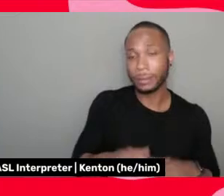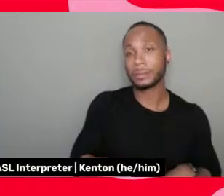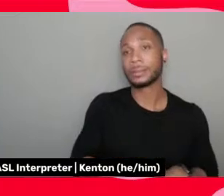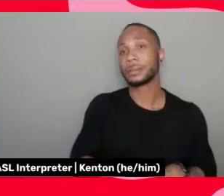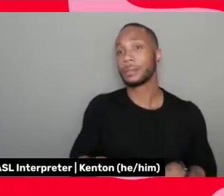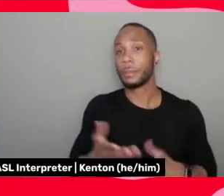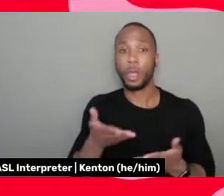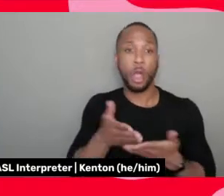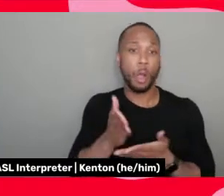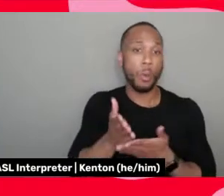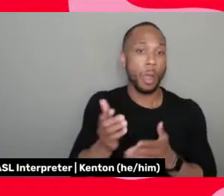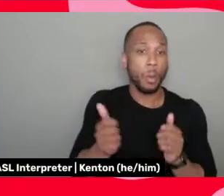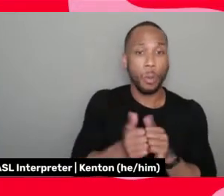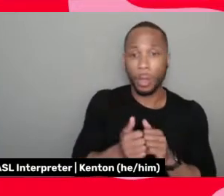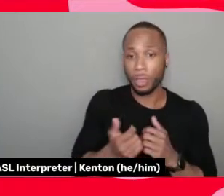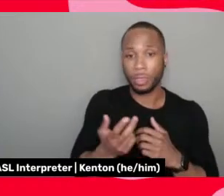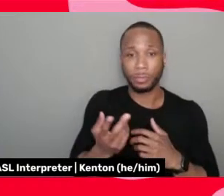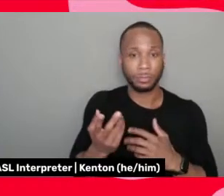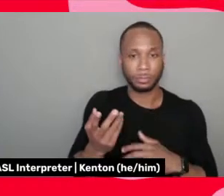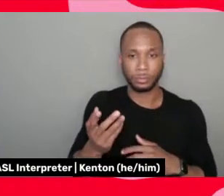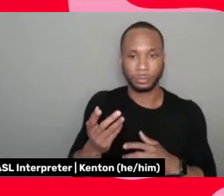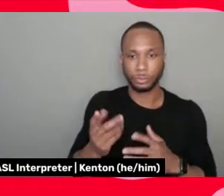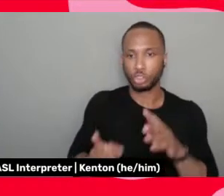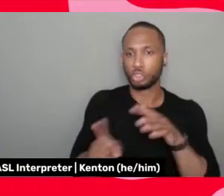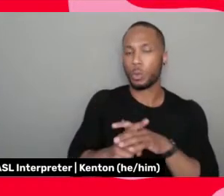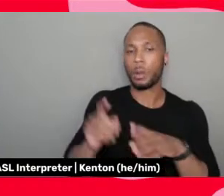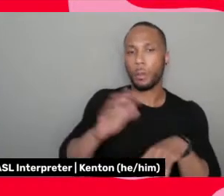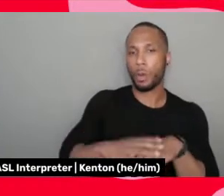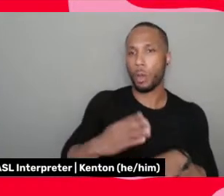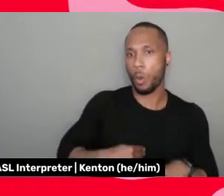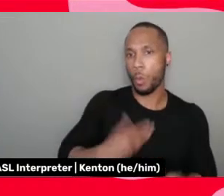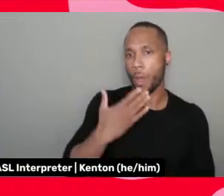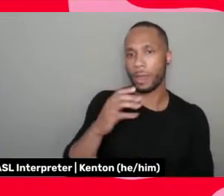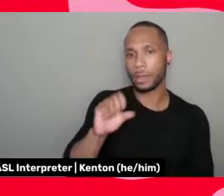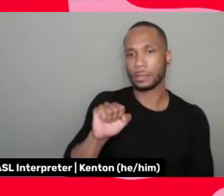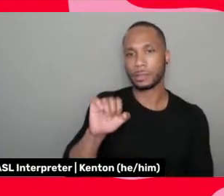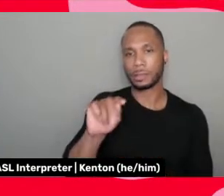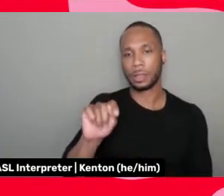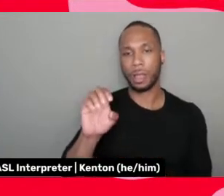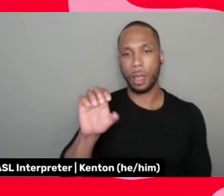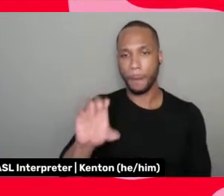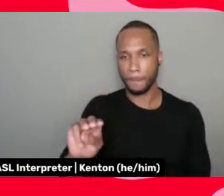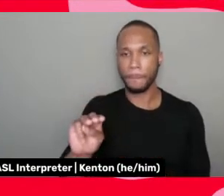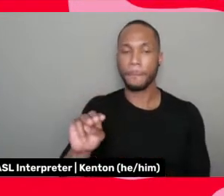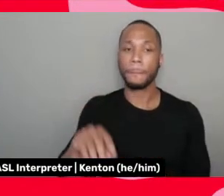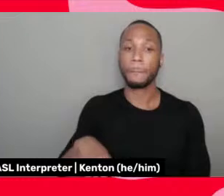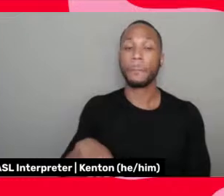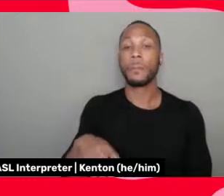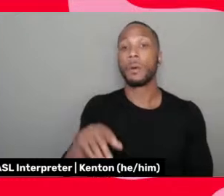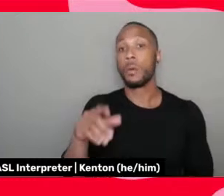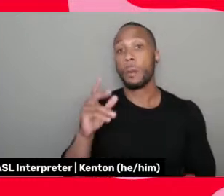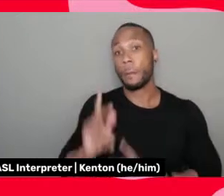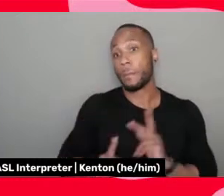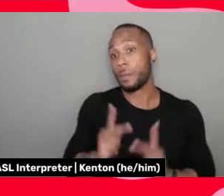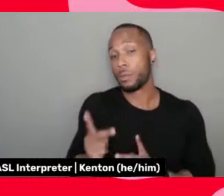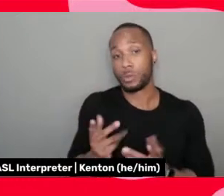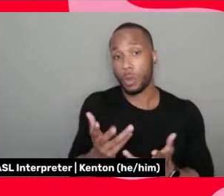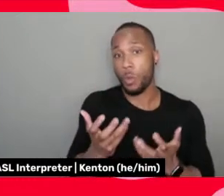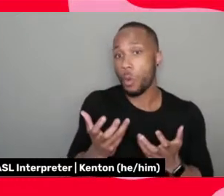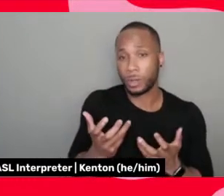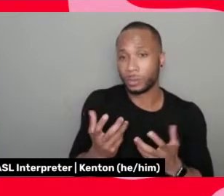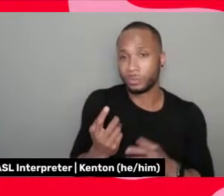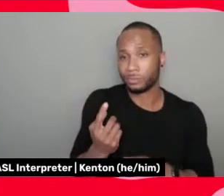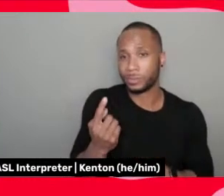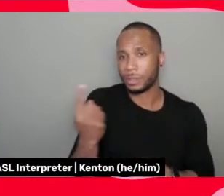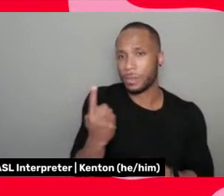okay with being on a white sitcom or, or people who, who wanted to do even a completely different